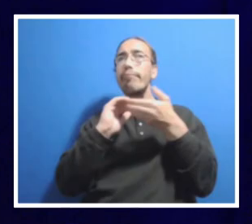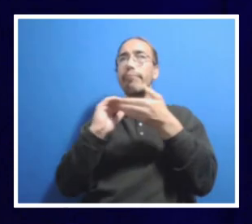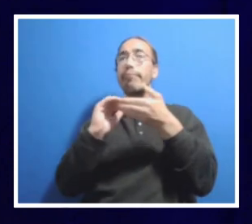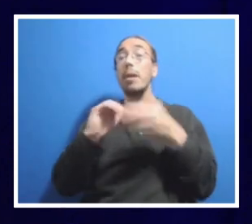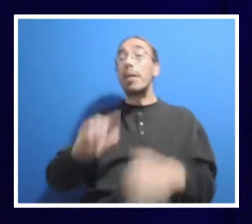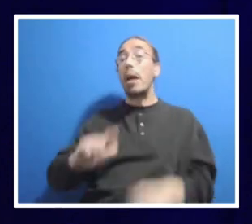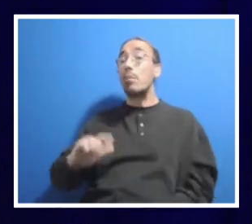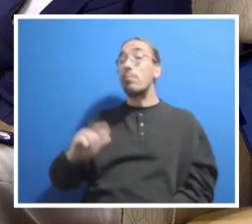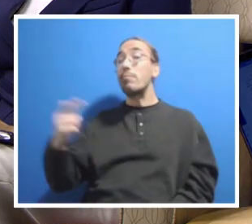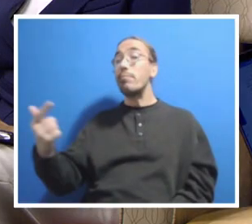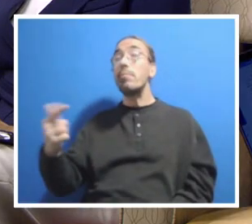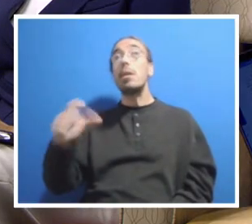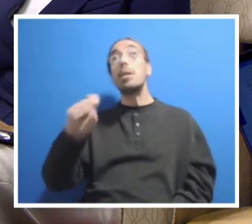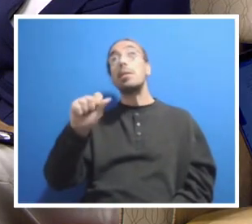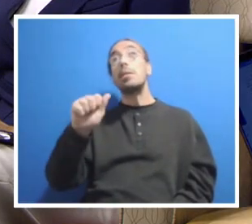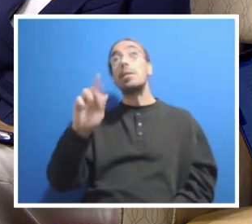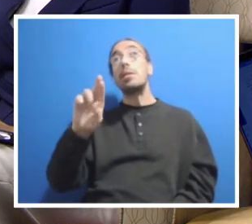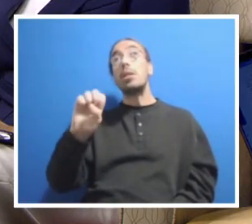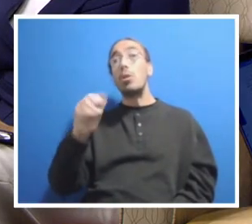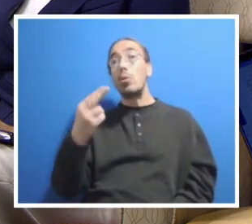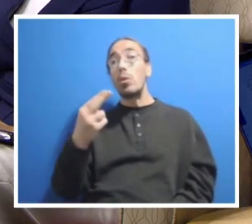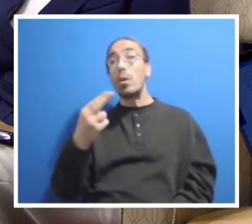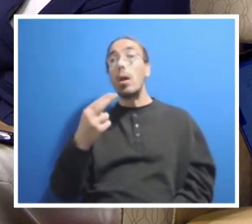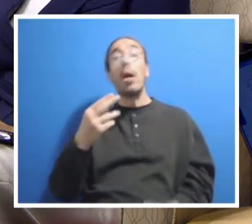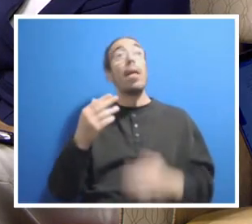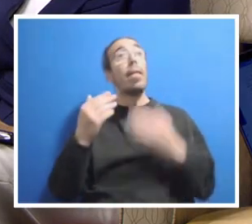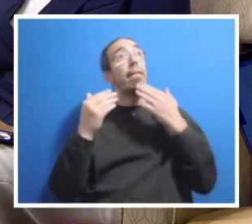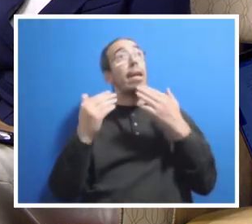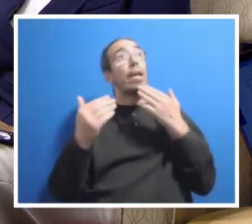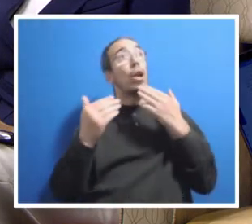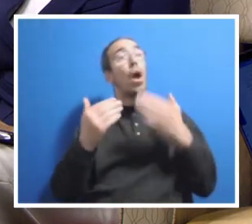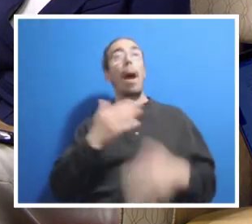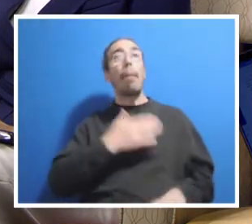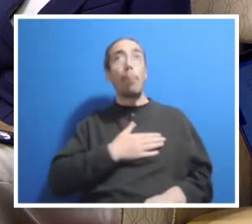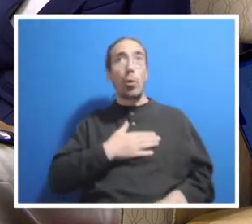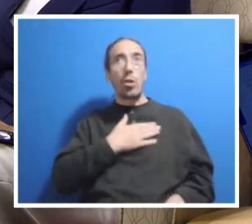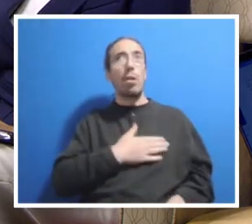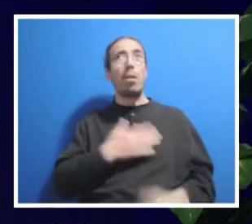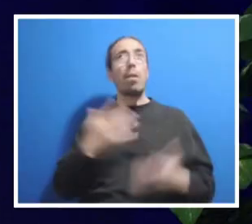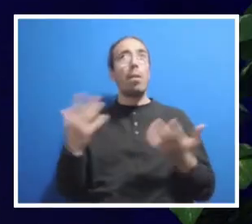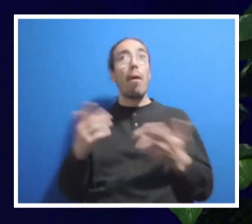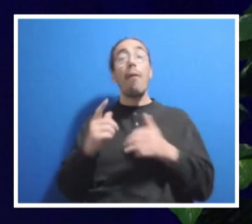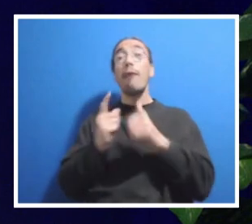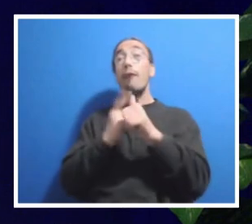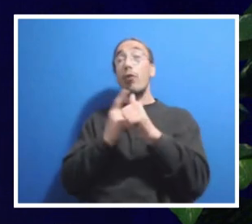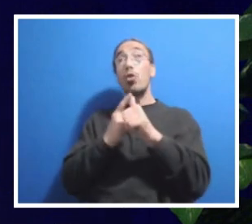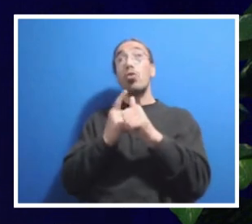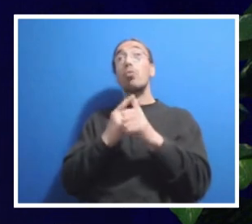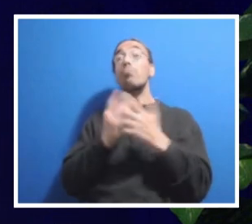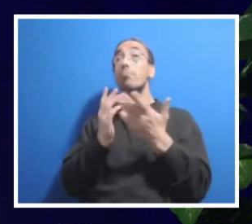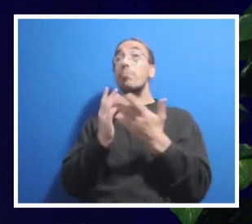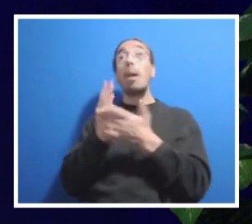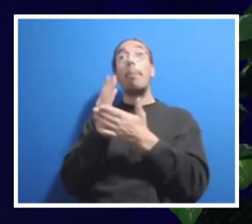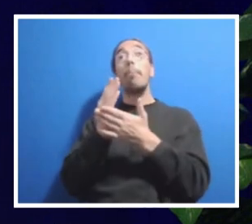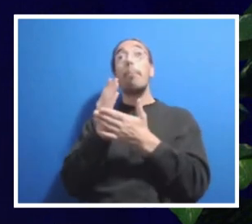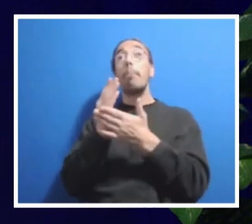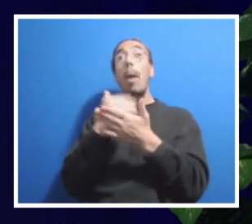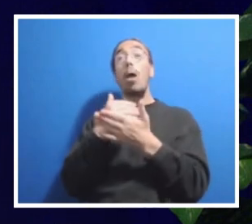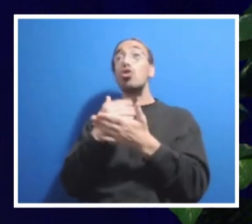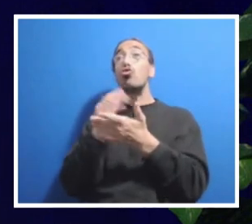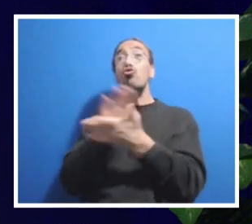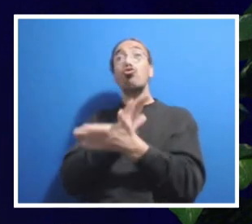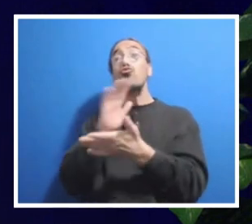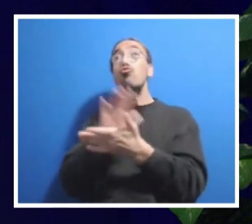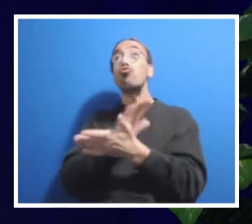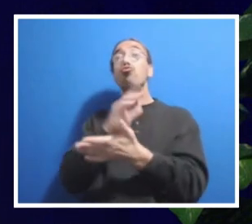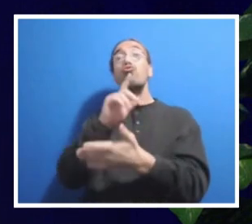Thanks, Neely. I really appreciate it. So I want to start by sharing that Penn State's balance sheet is very healthy. We have strong